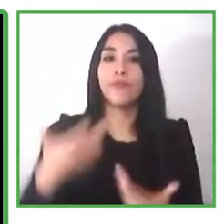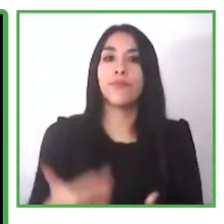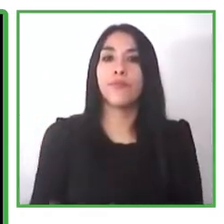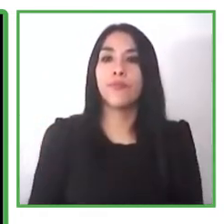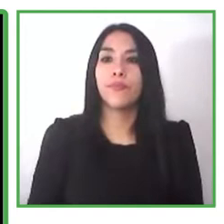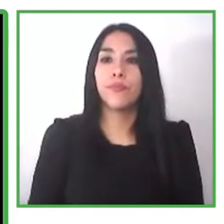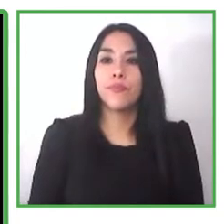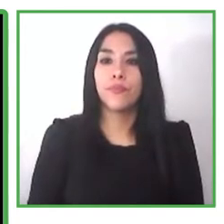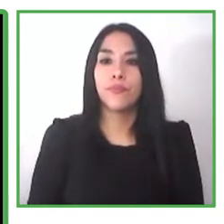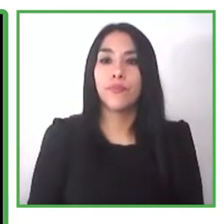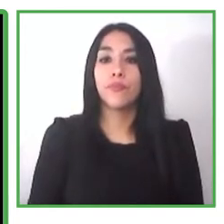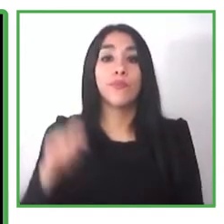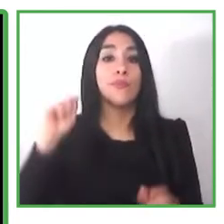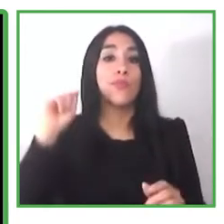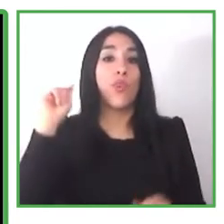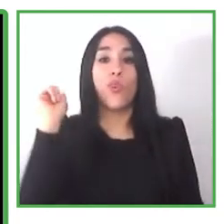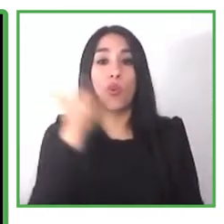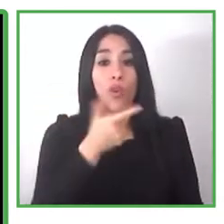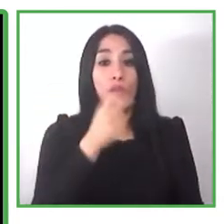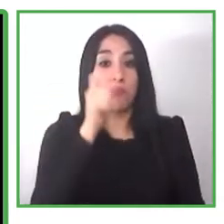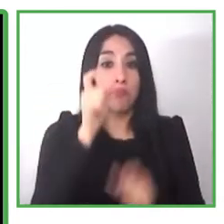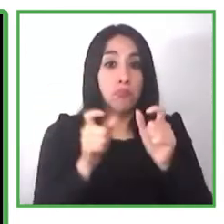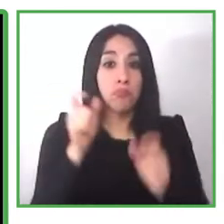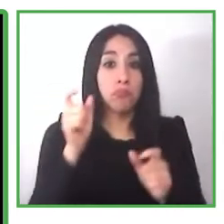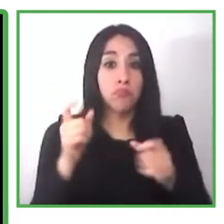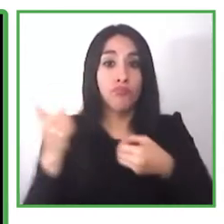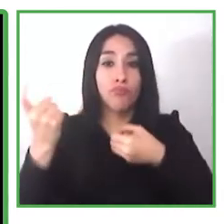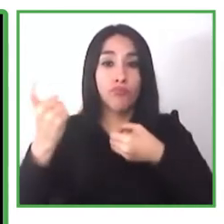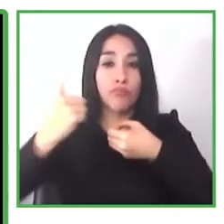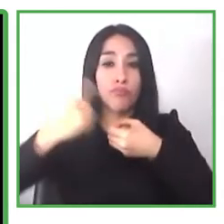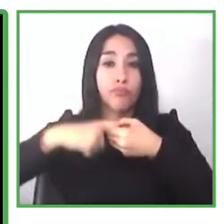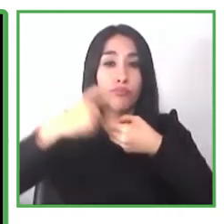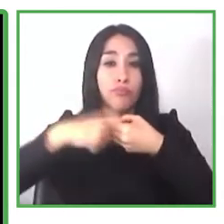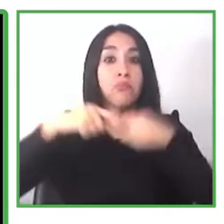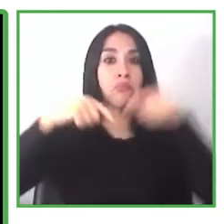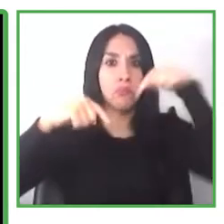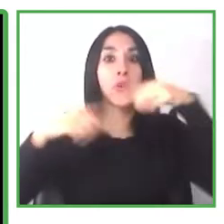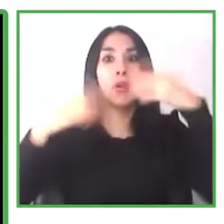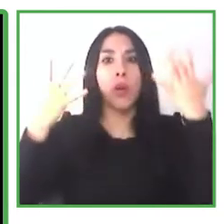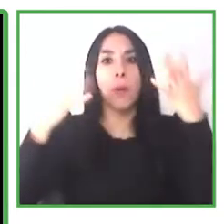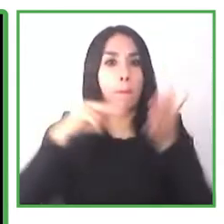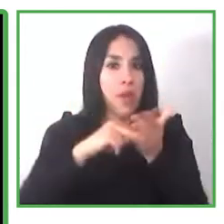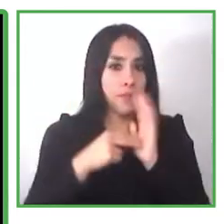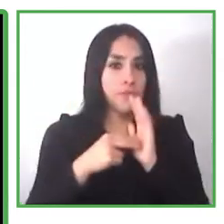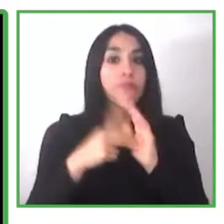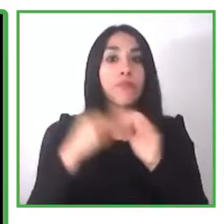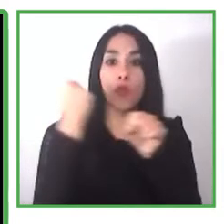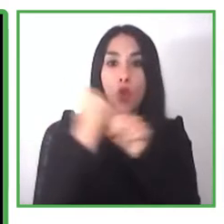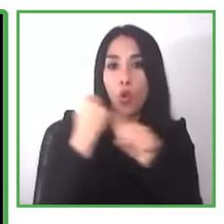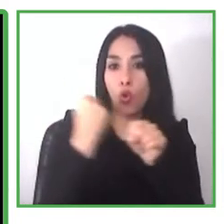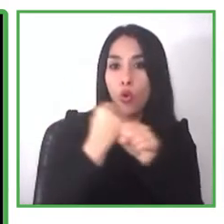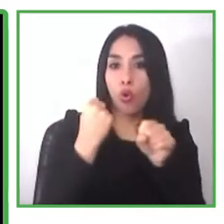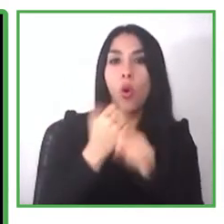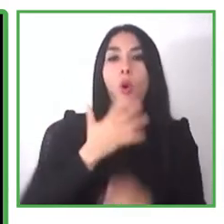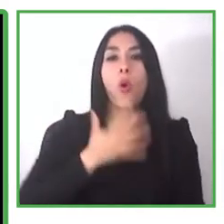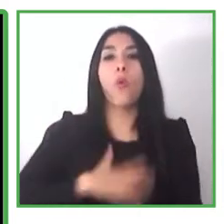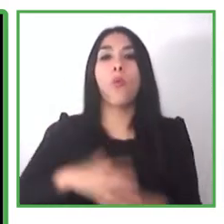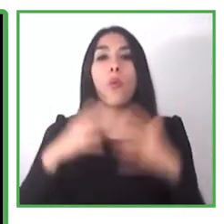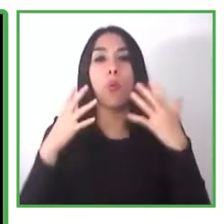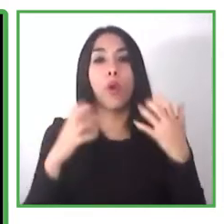involved in the running of our program program we decided to hold an election to